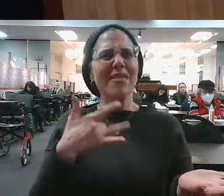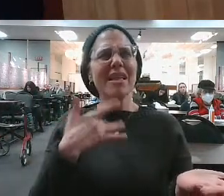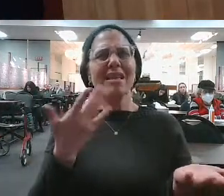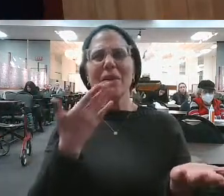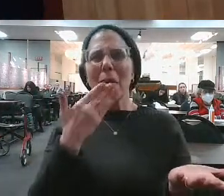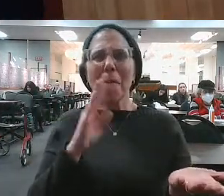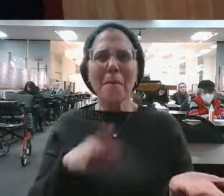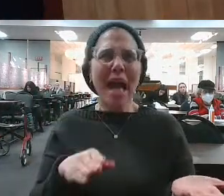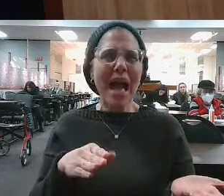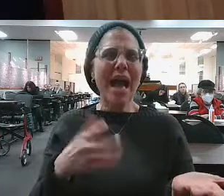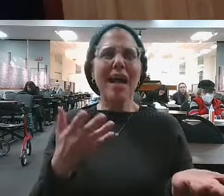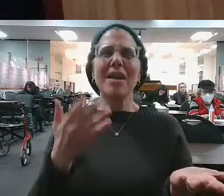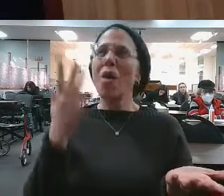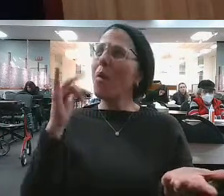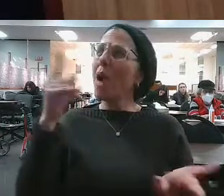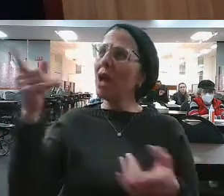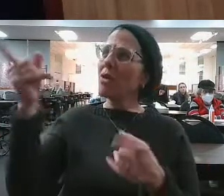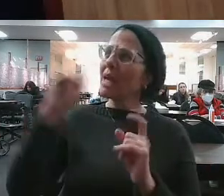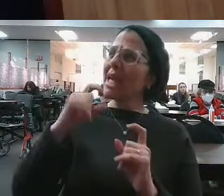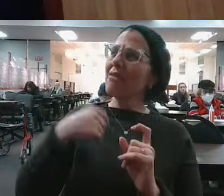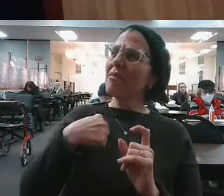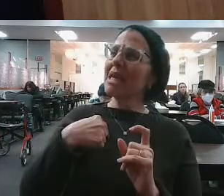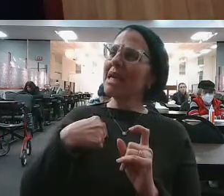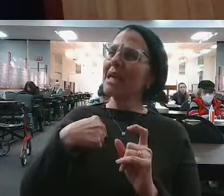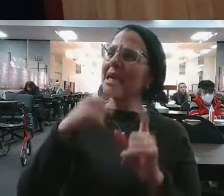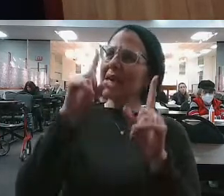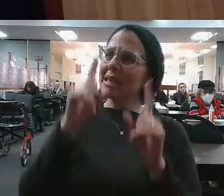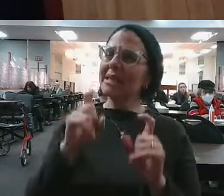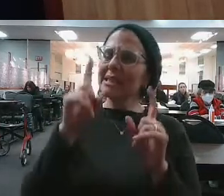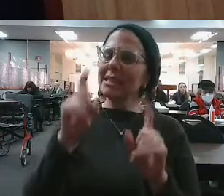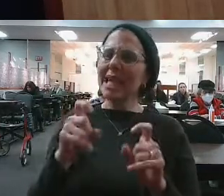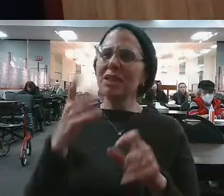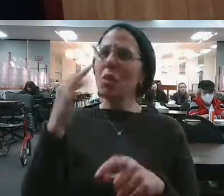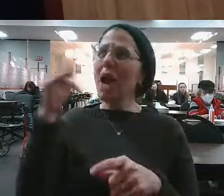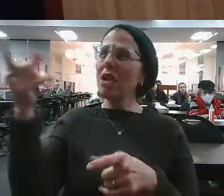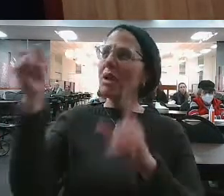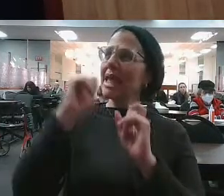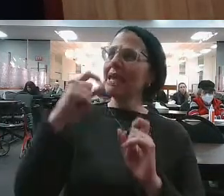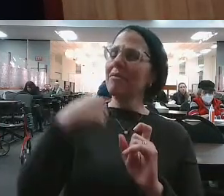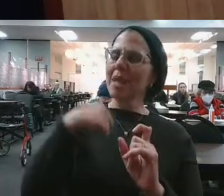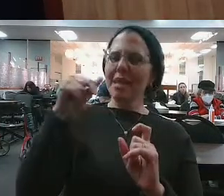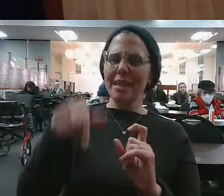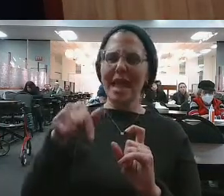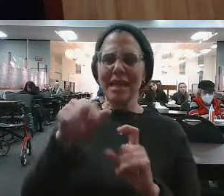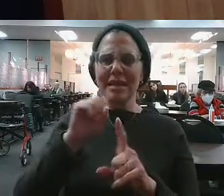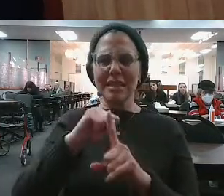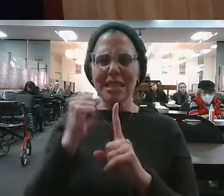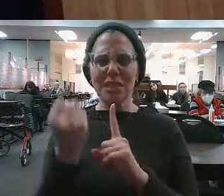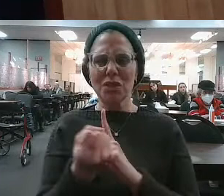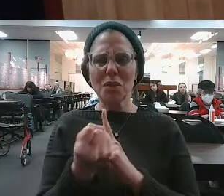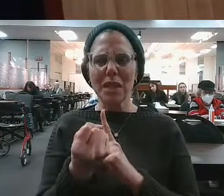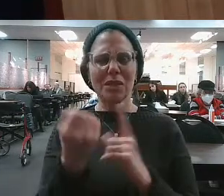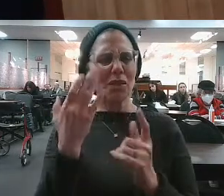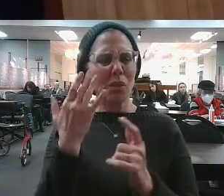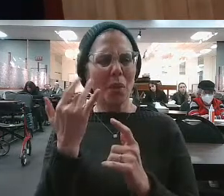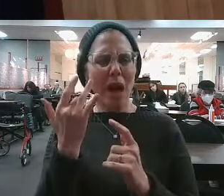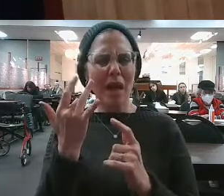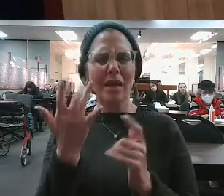question. And it's okay to ask that question. Like, why are these circumstances being visited upon me?